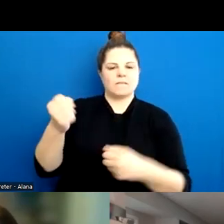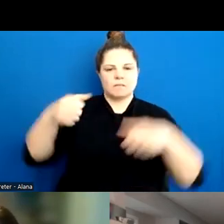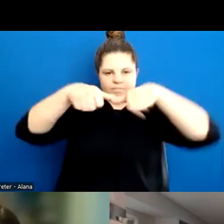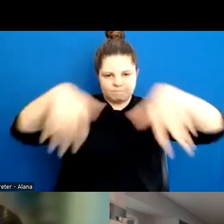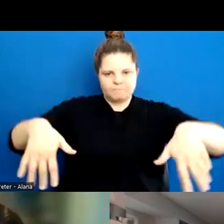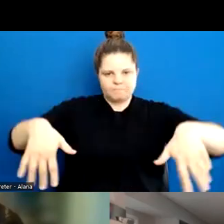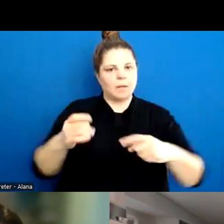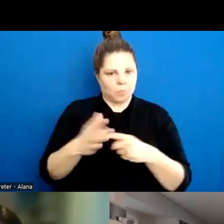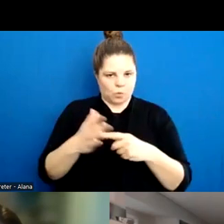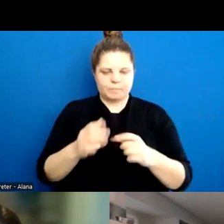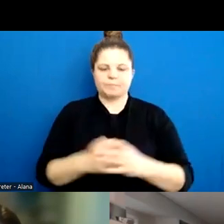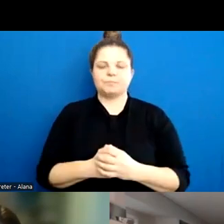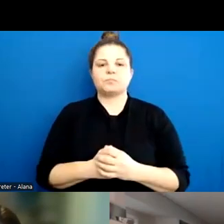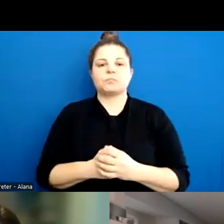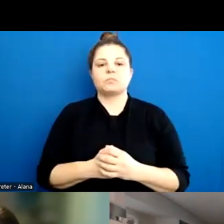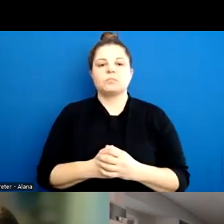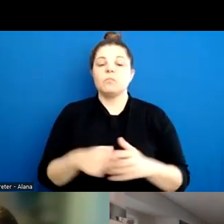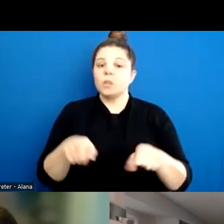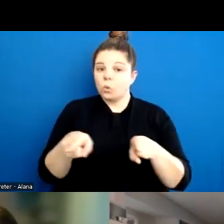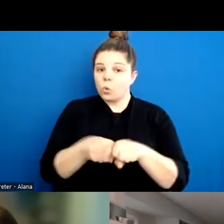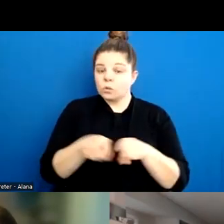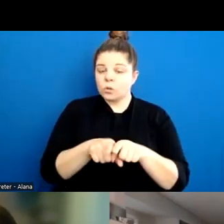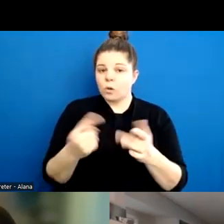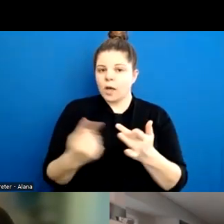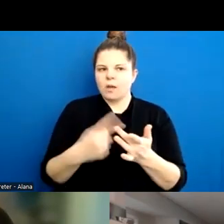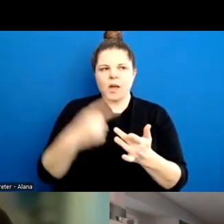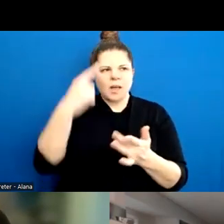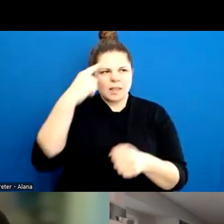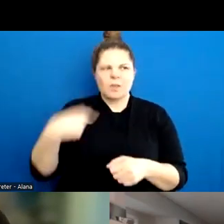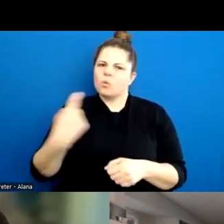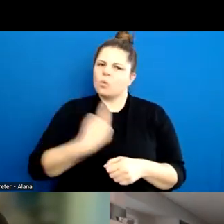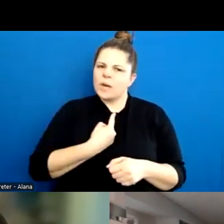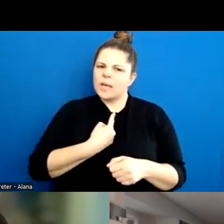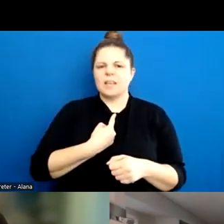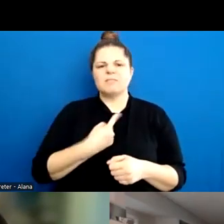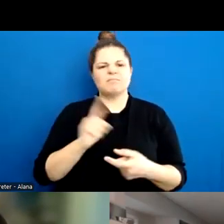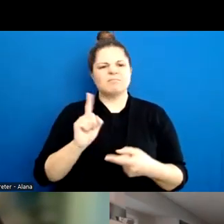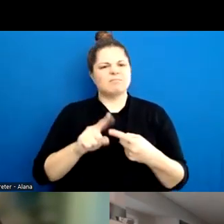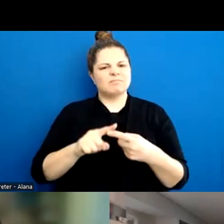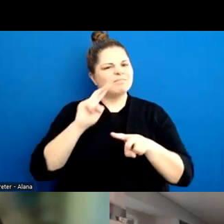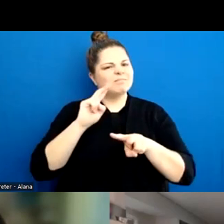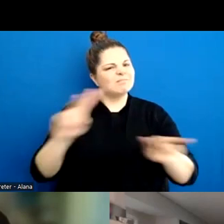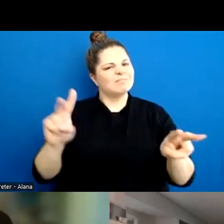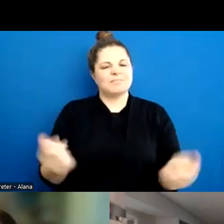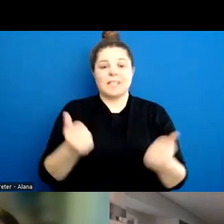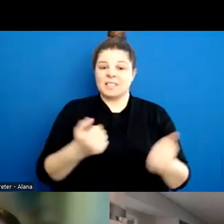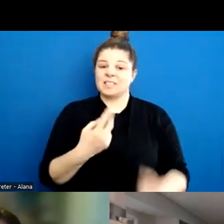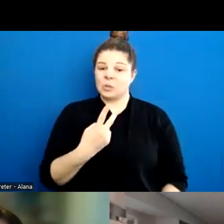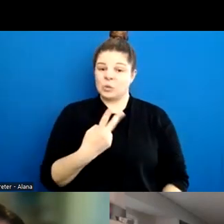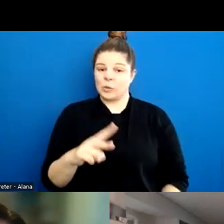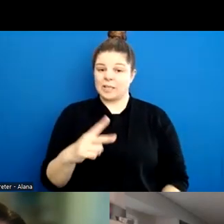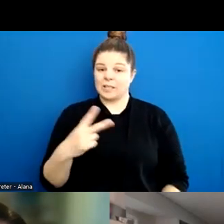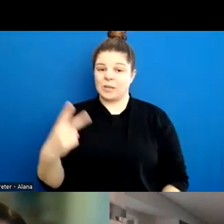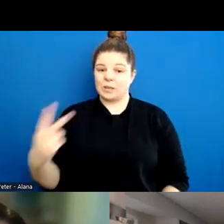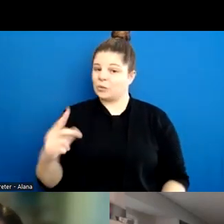The other area I think where we're, you know, it's still very, very prevalent, even in 2022, is